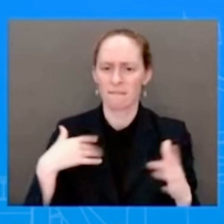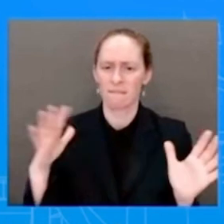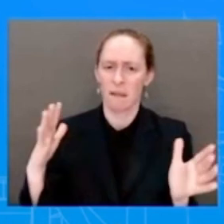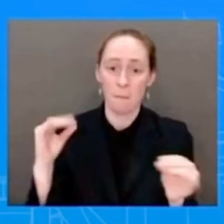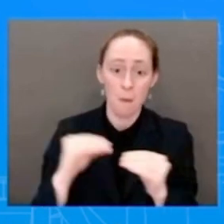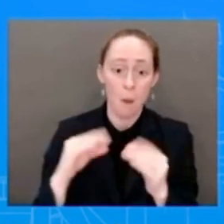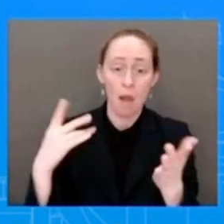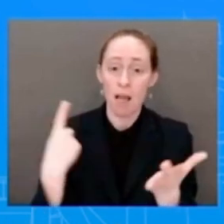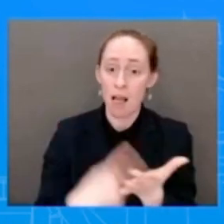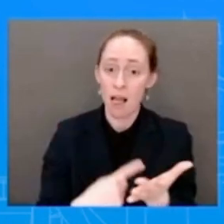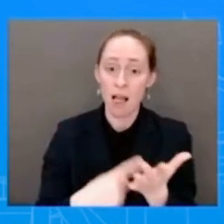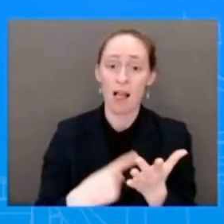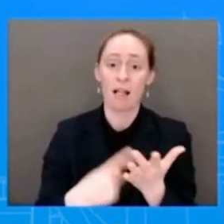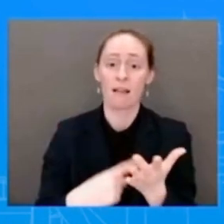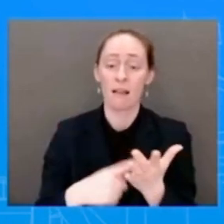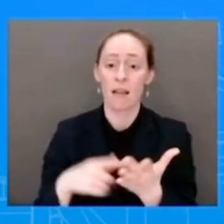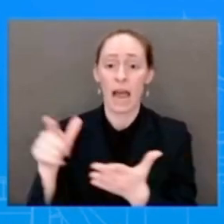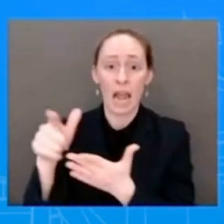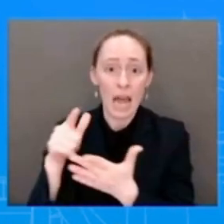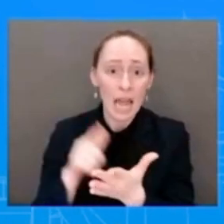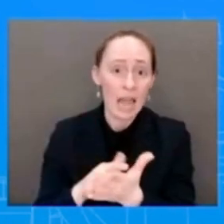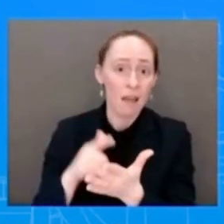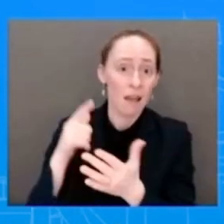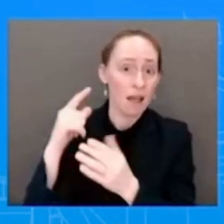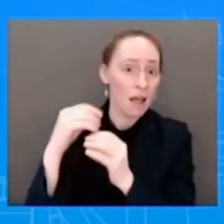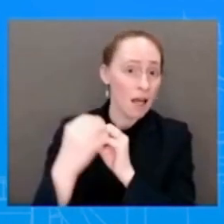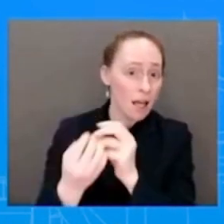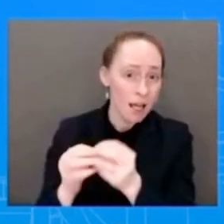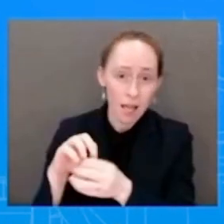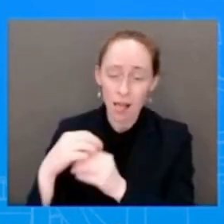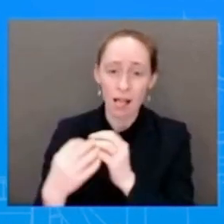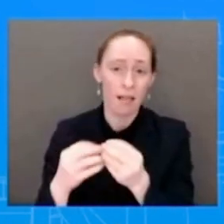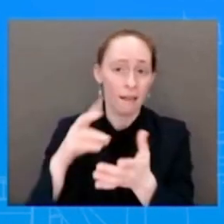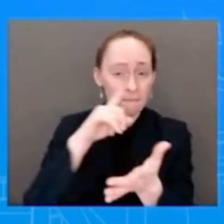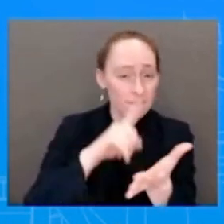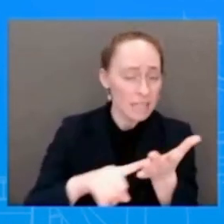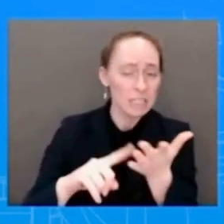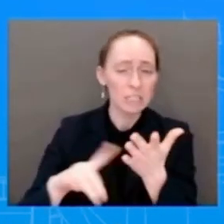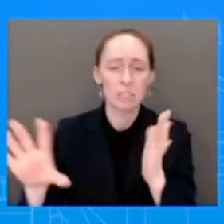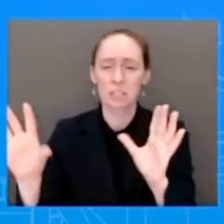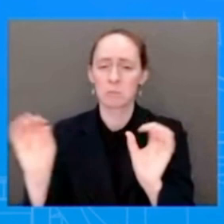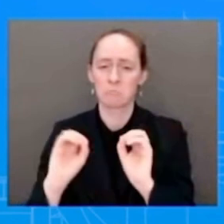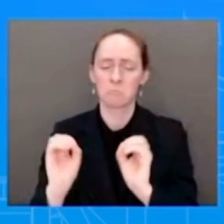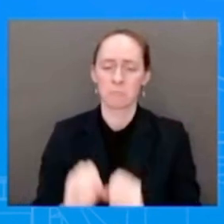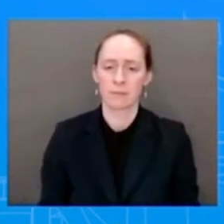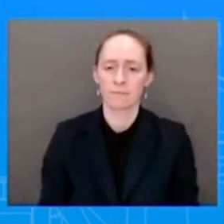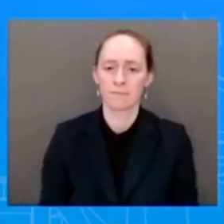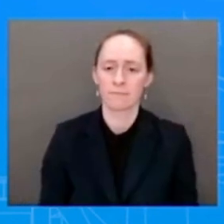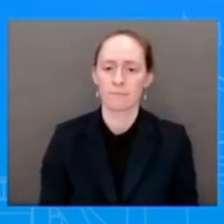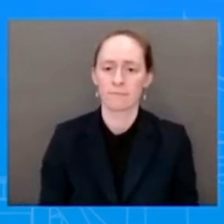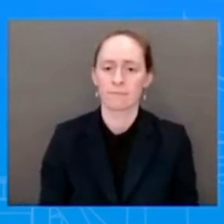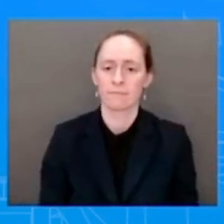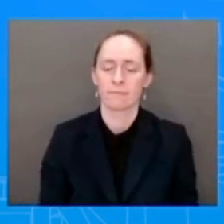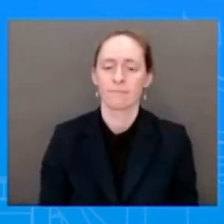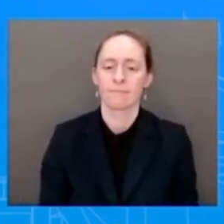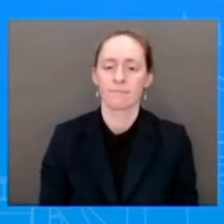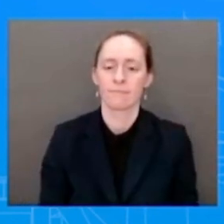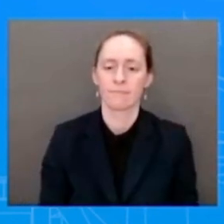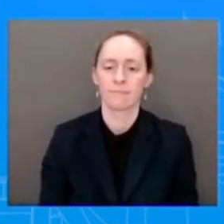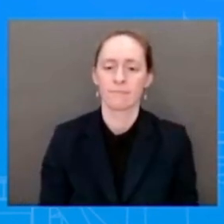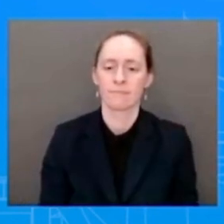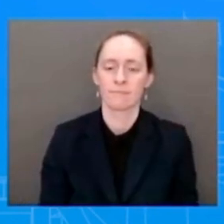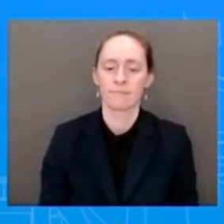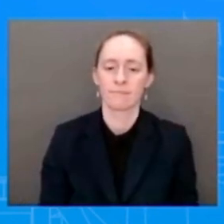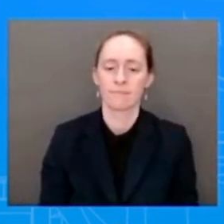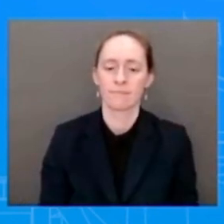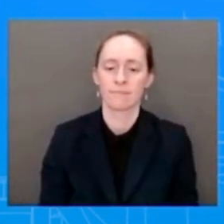actions or that were, or investigations that were taken by the Supreme Court. Okay. I promised him the last, I